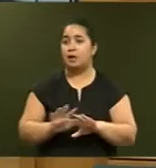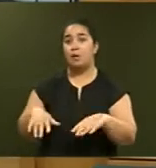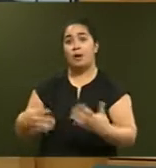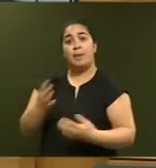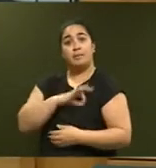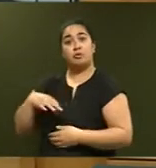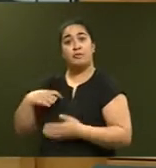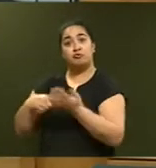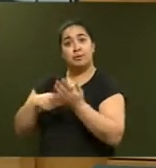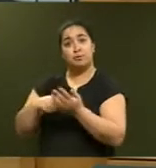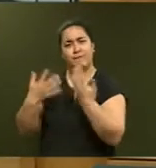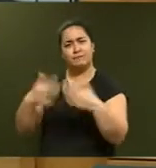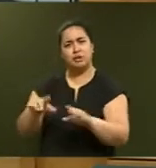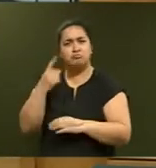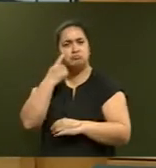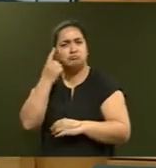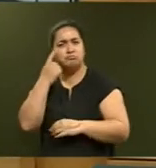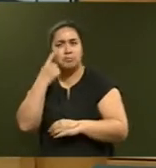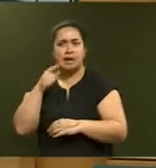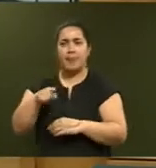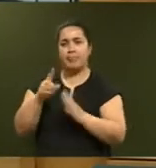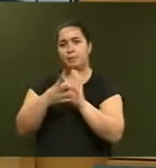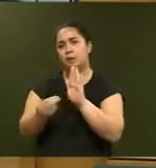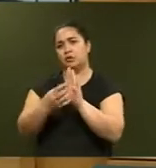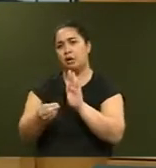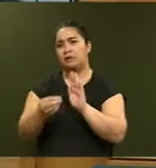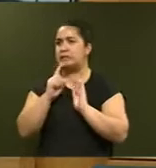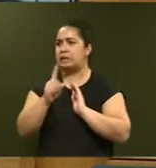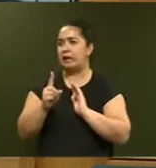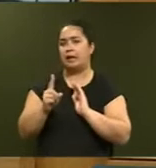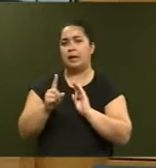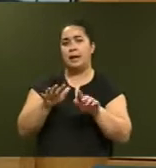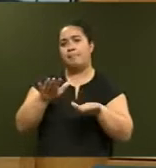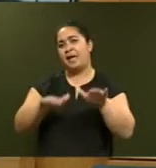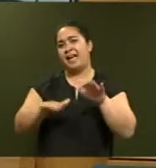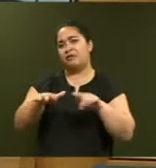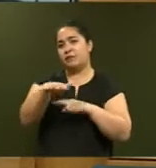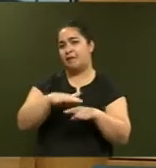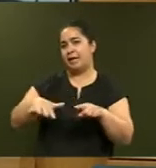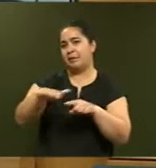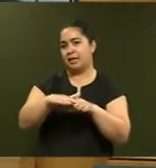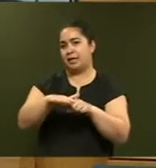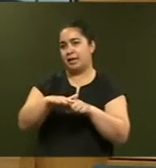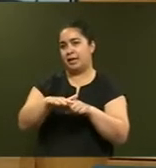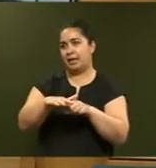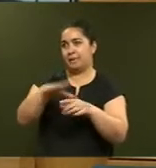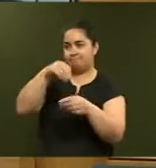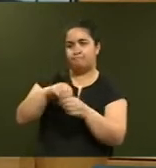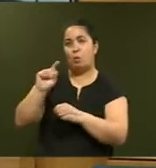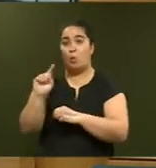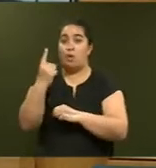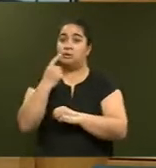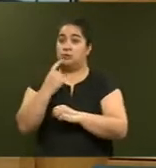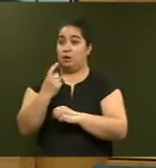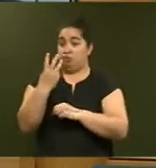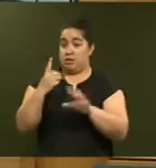by MB, which said that the average family will pay in Auckland as a result of the full rollout of three years